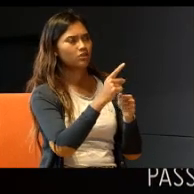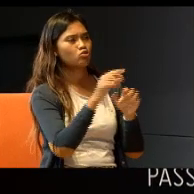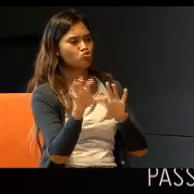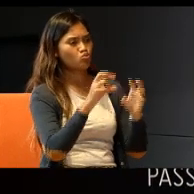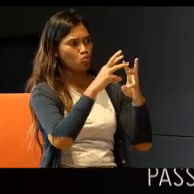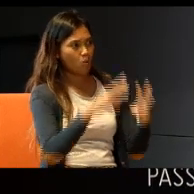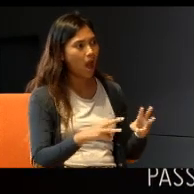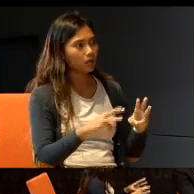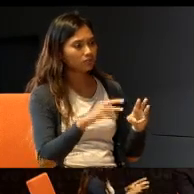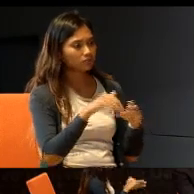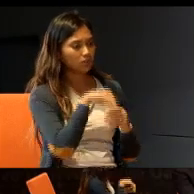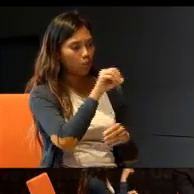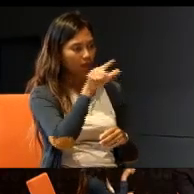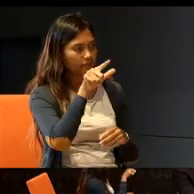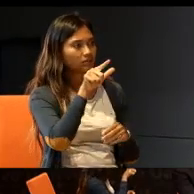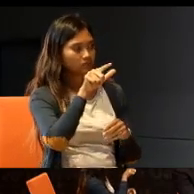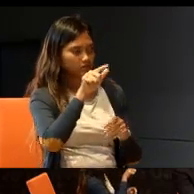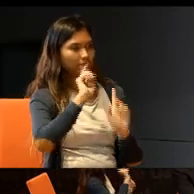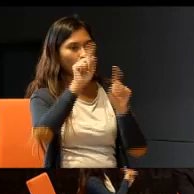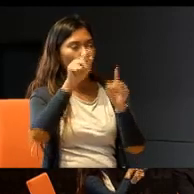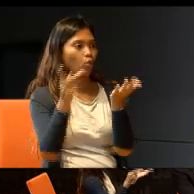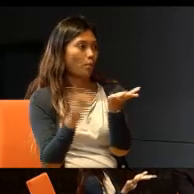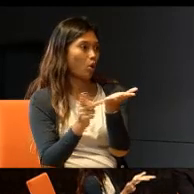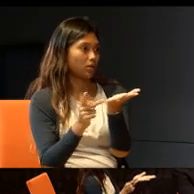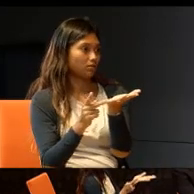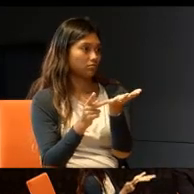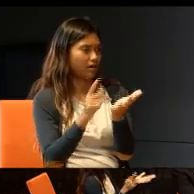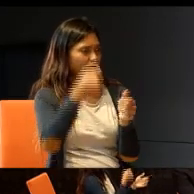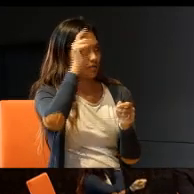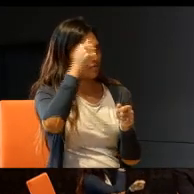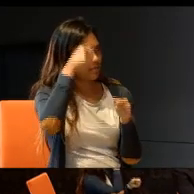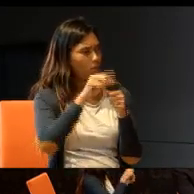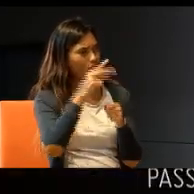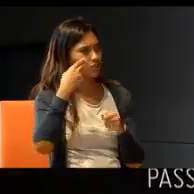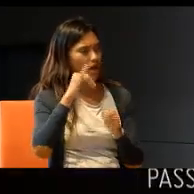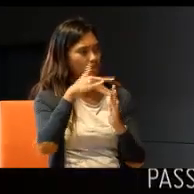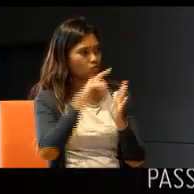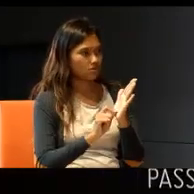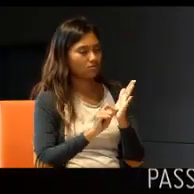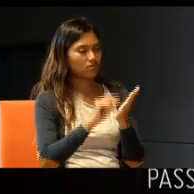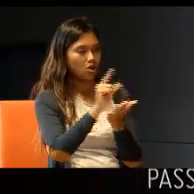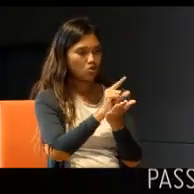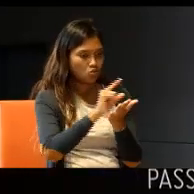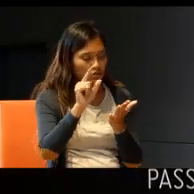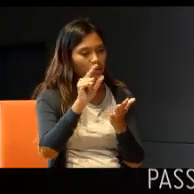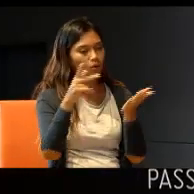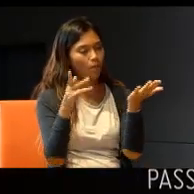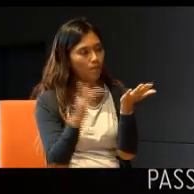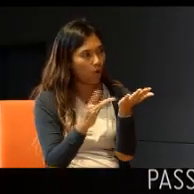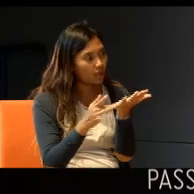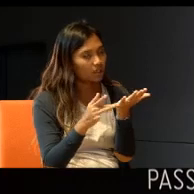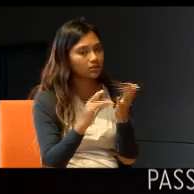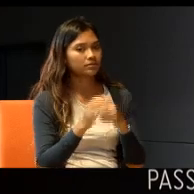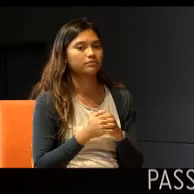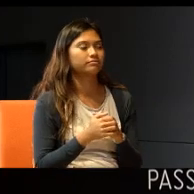for poly. And he graduated, from poly. I remember, we were all very, very excited, when he came back, to the school,